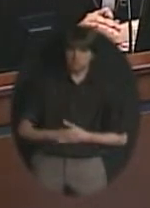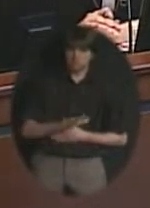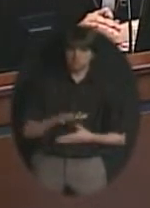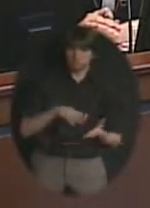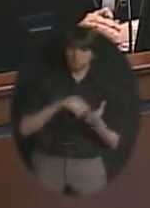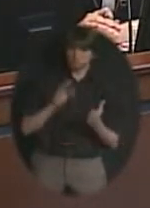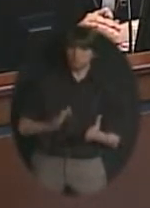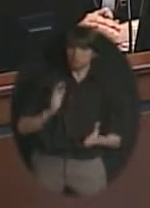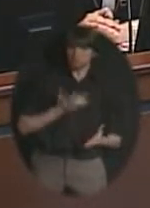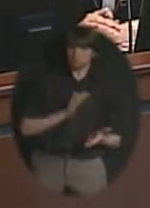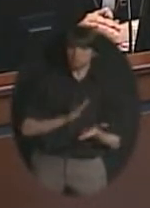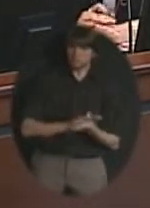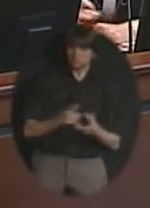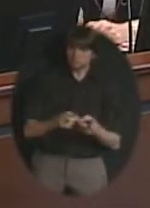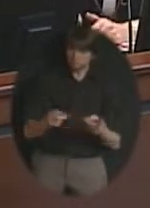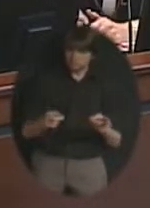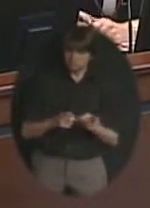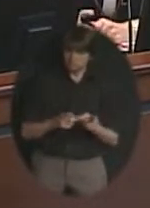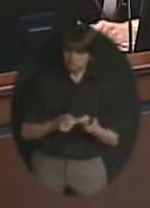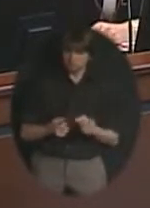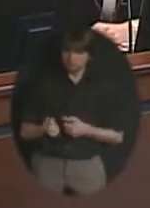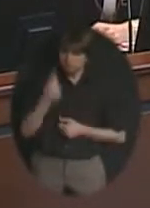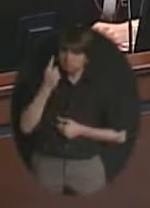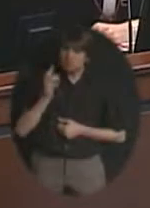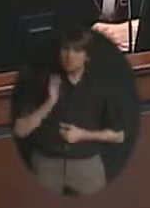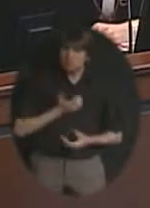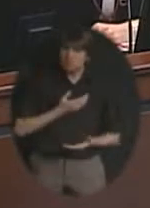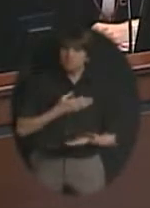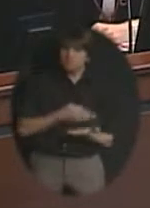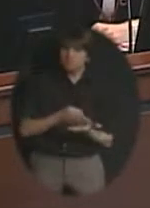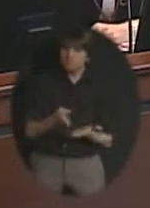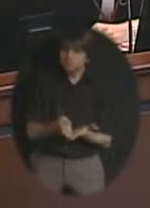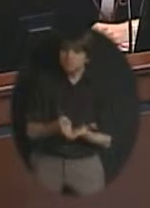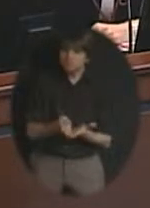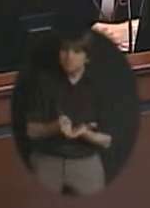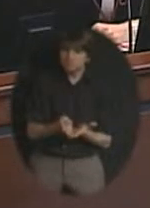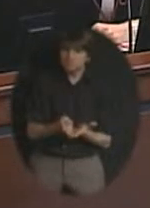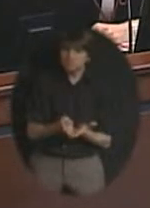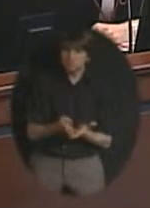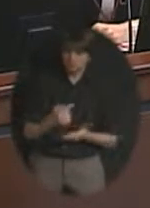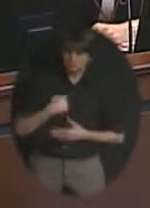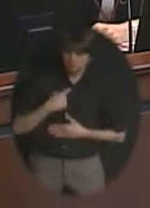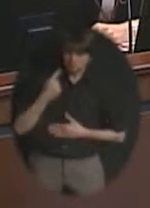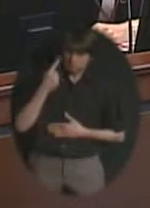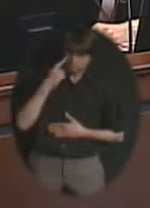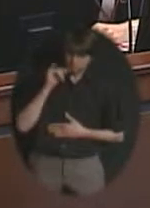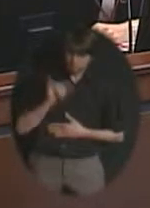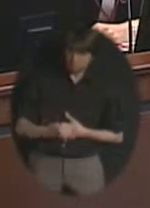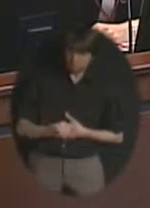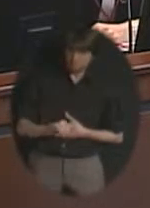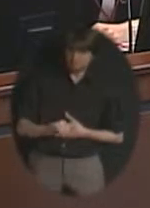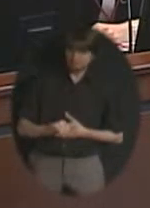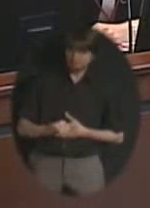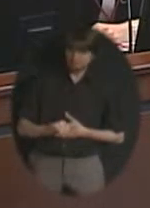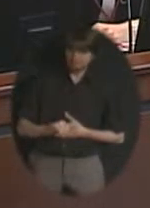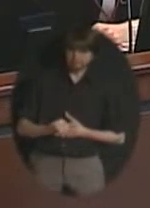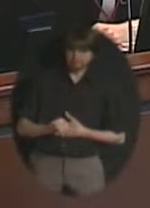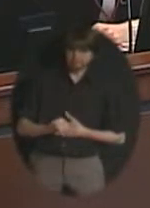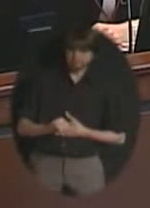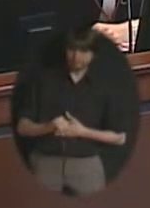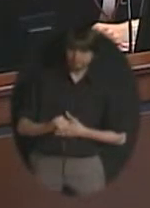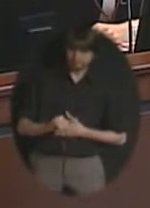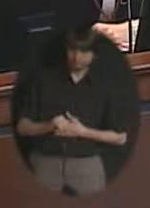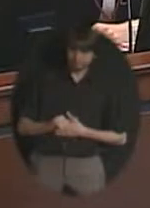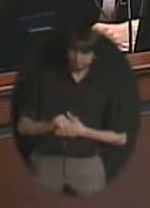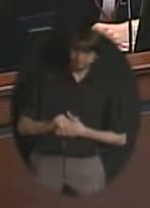our school district and we all know what's happened to our budgets and I guess I think it's a little audacious for them to ask for a budget